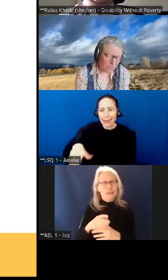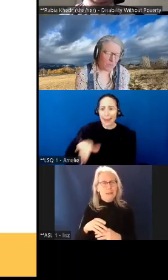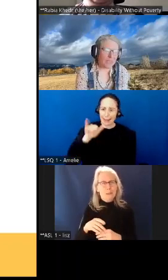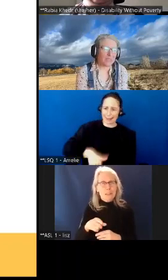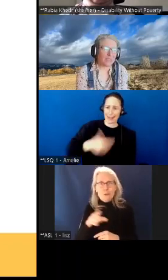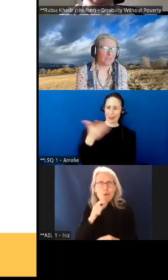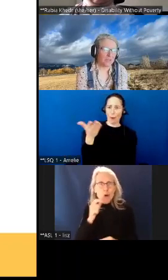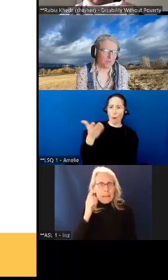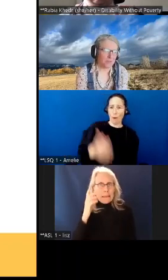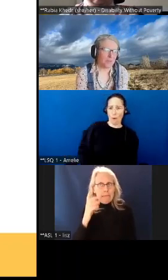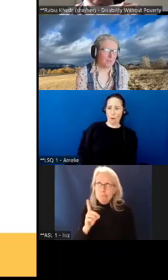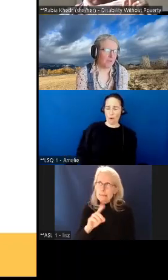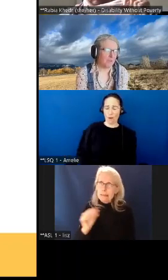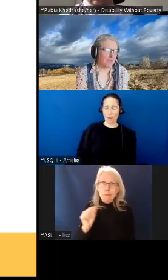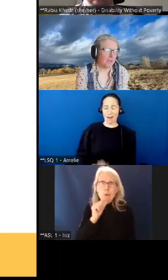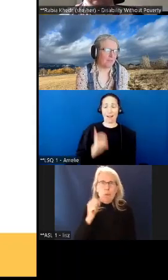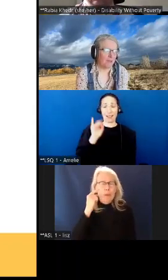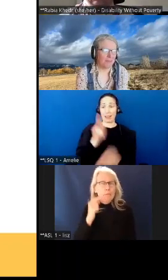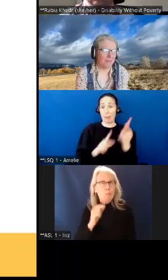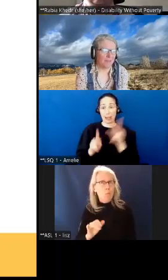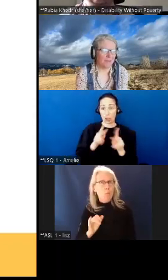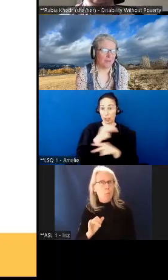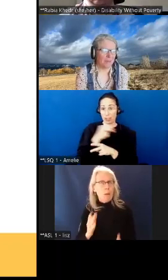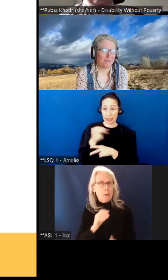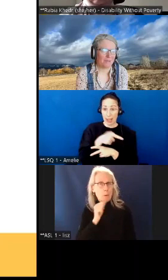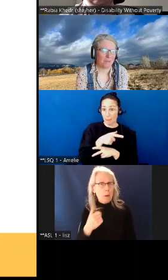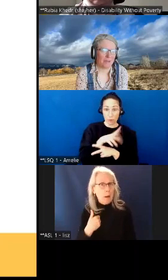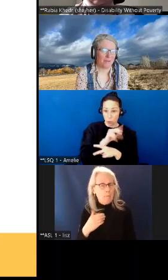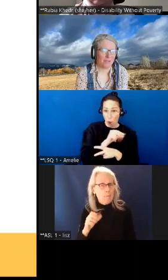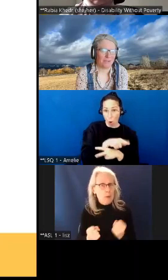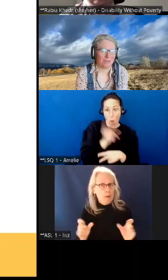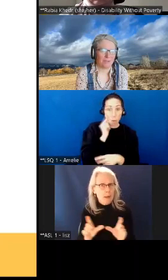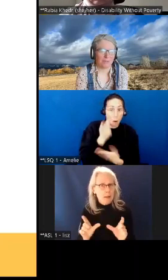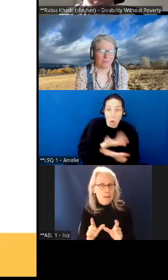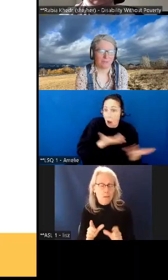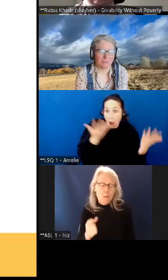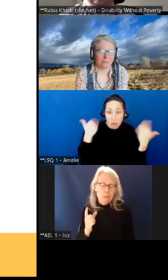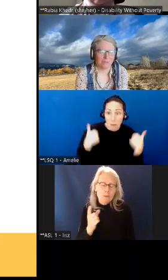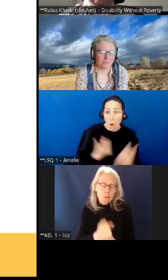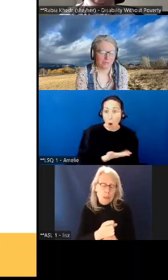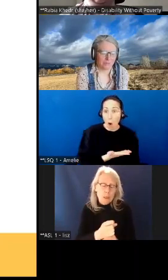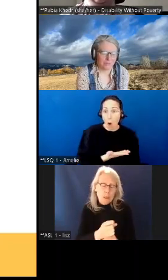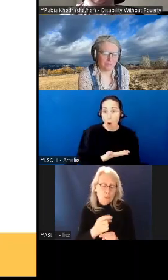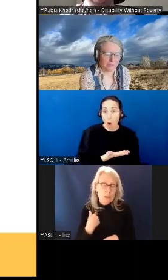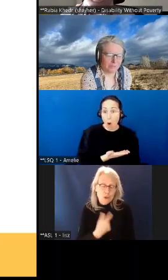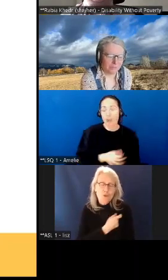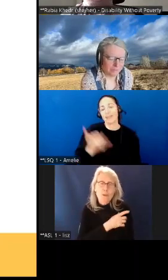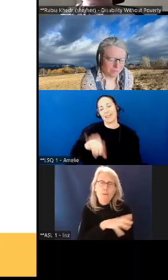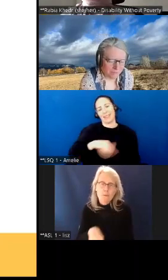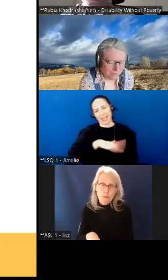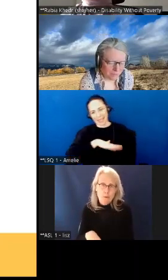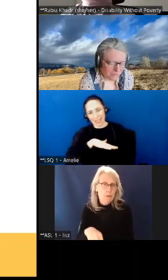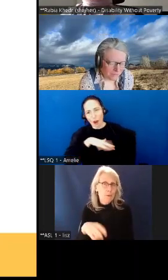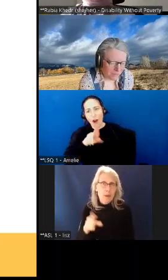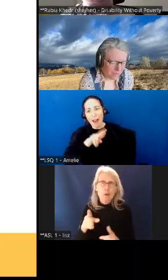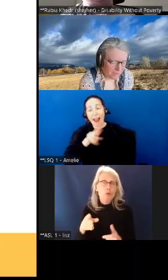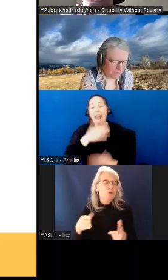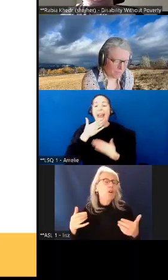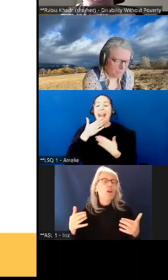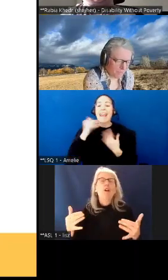but we deserve to be involved right rabia nothing about us without us yep absolutely